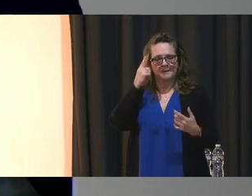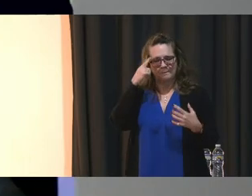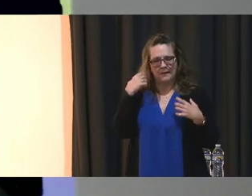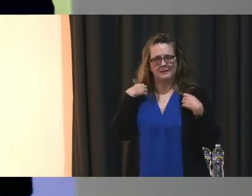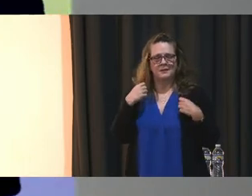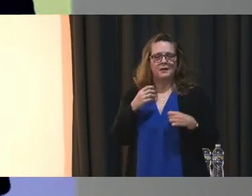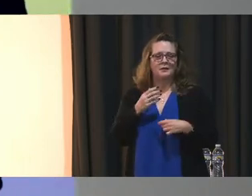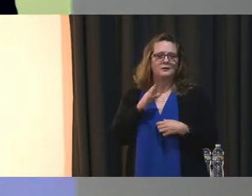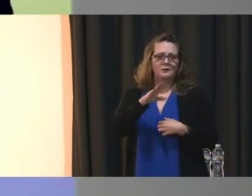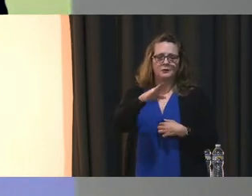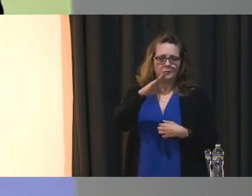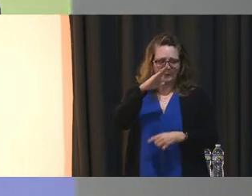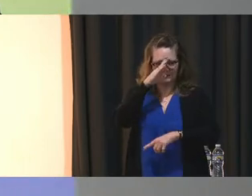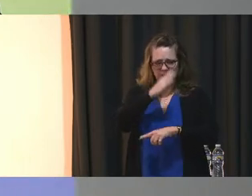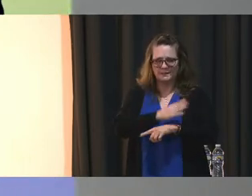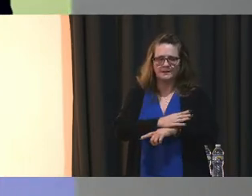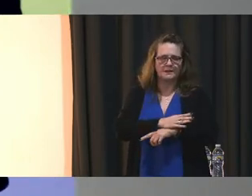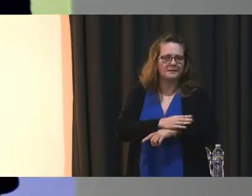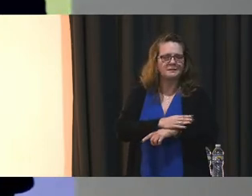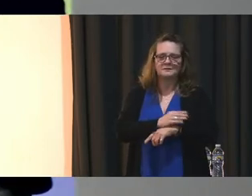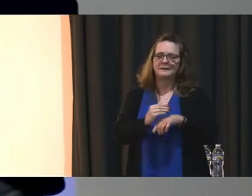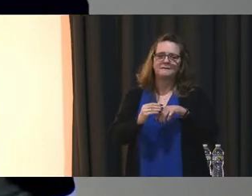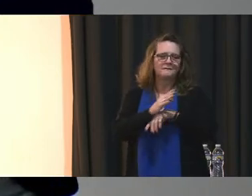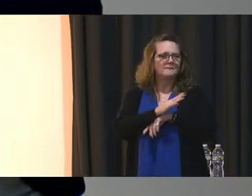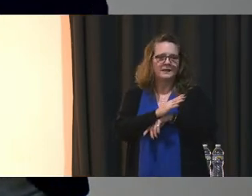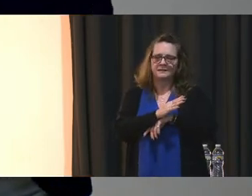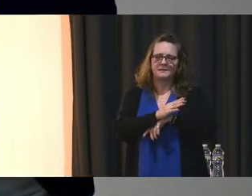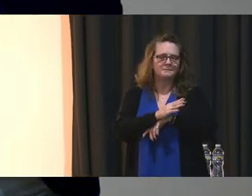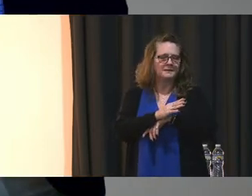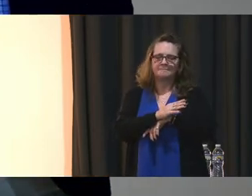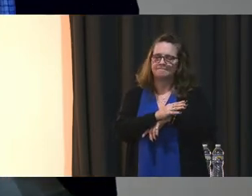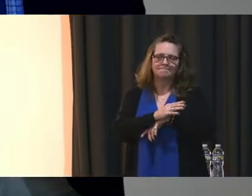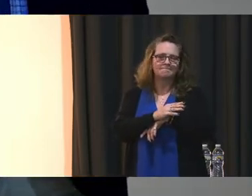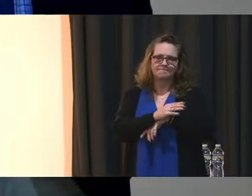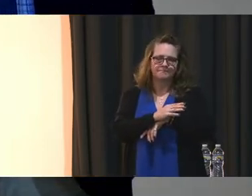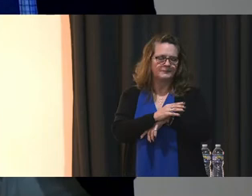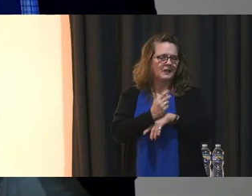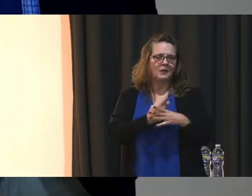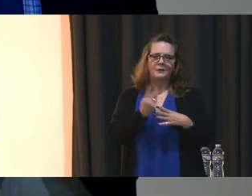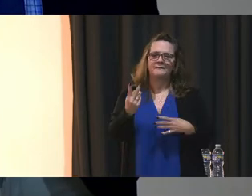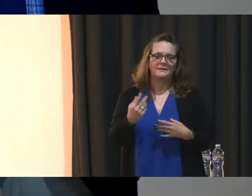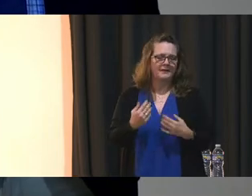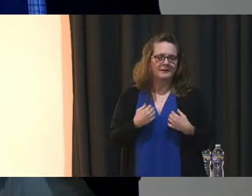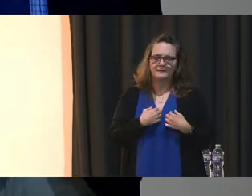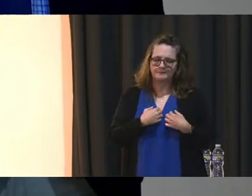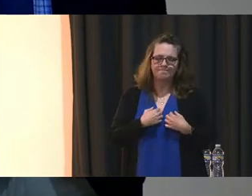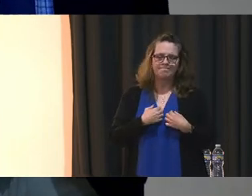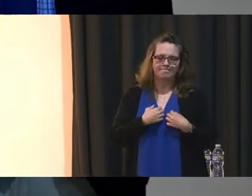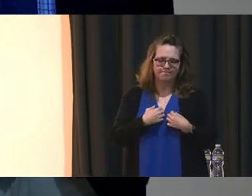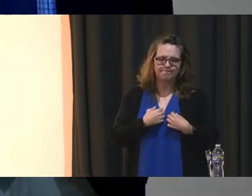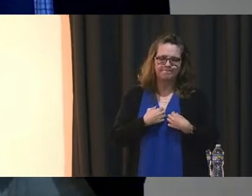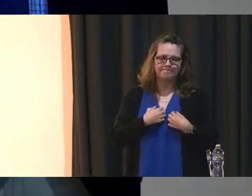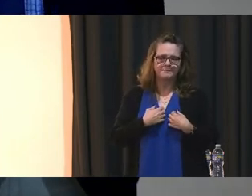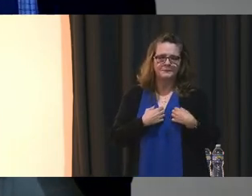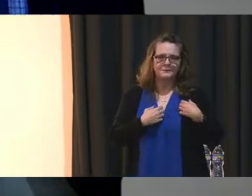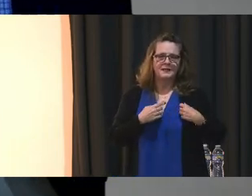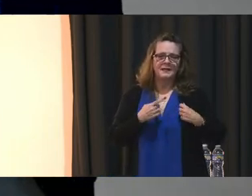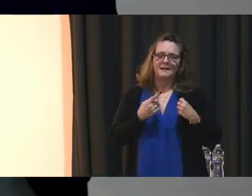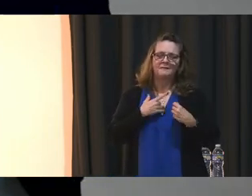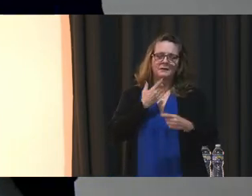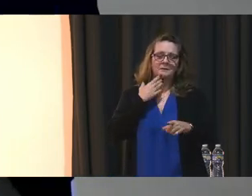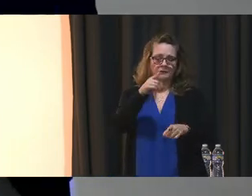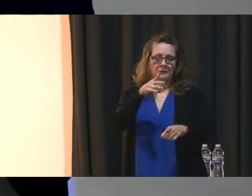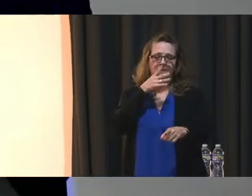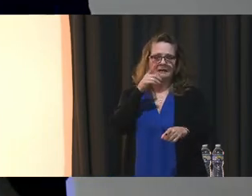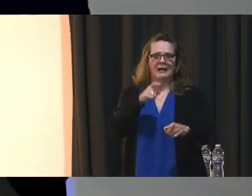of your child has been compromised, and you felt as a mother that you needed to step away